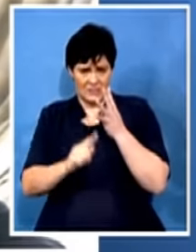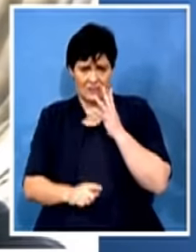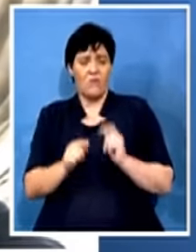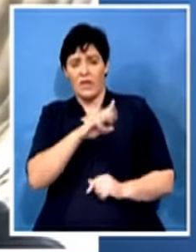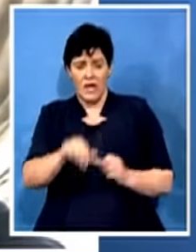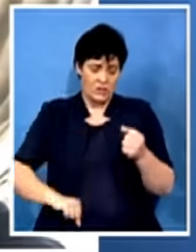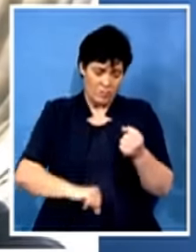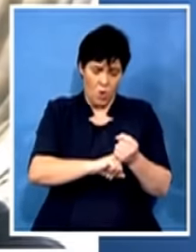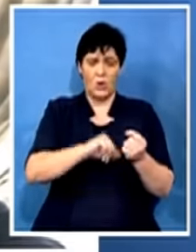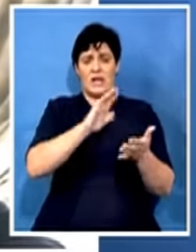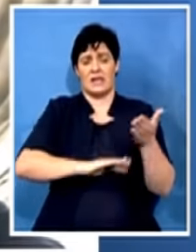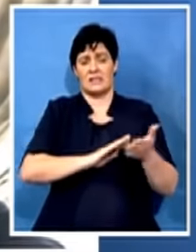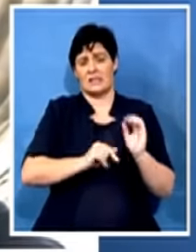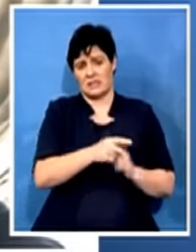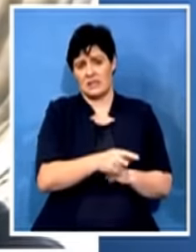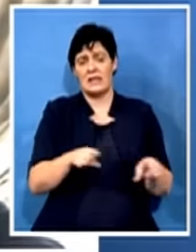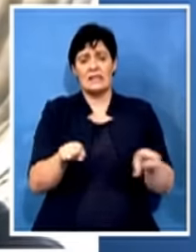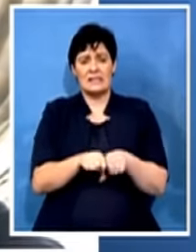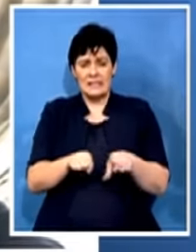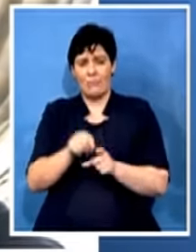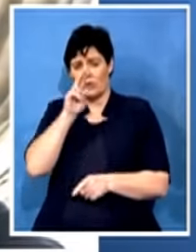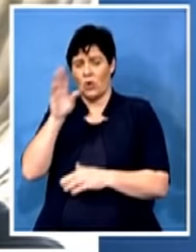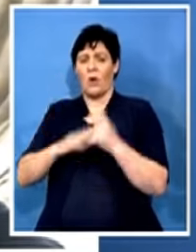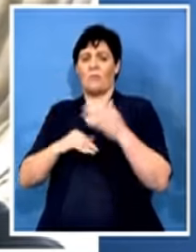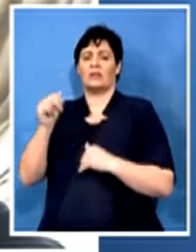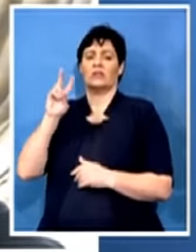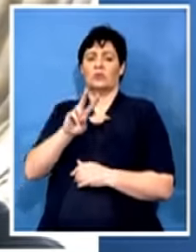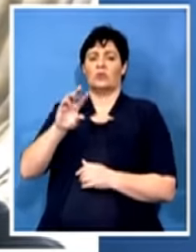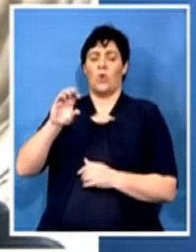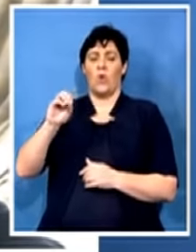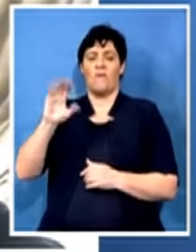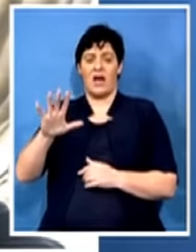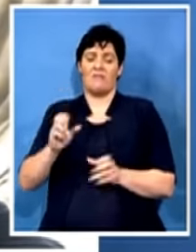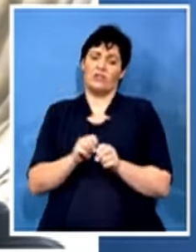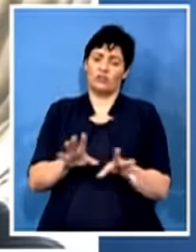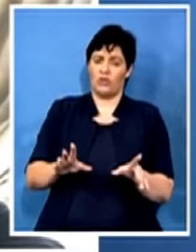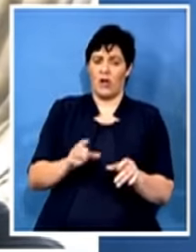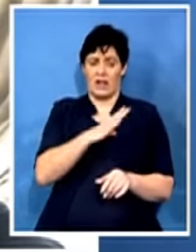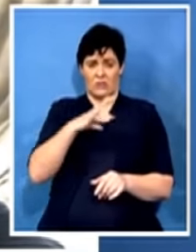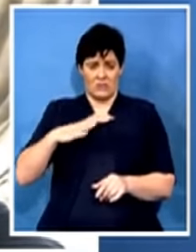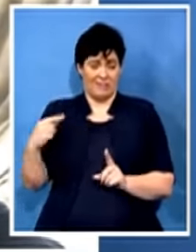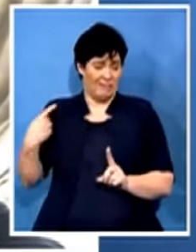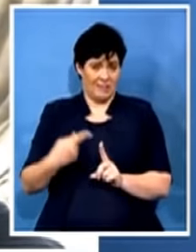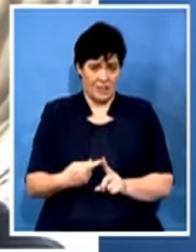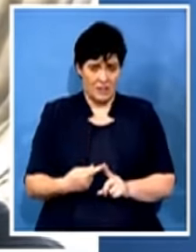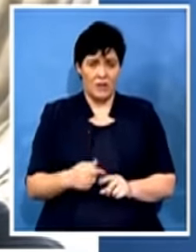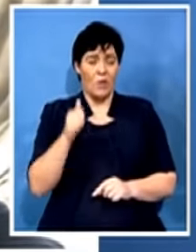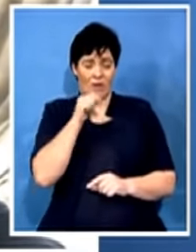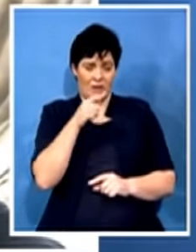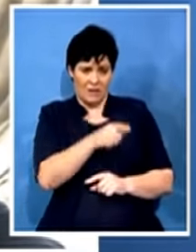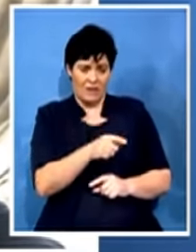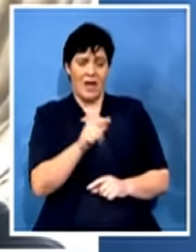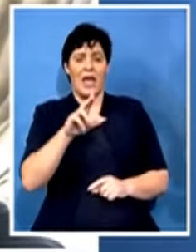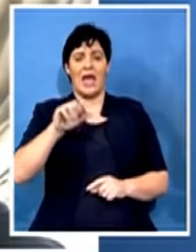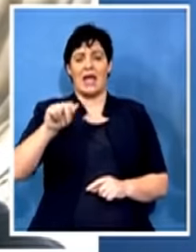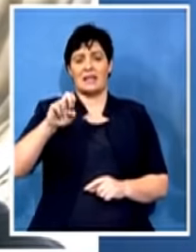saw in the build-up to the 2005 National General Council of the African National Congress, when then the President of the ANC and President of the country had